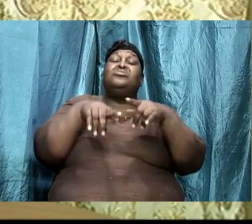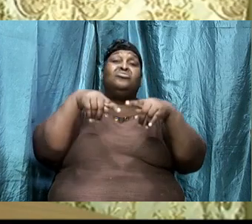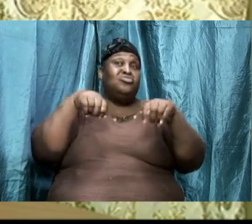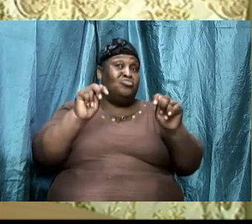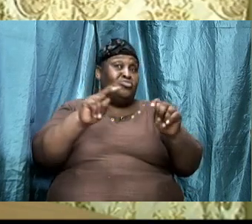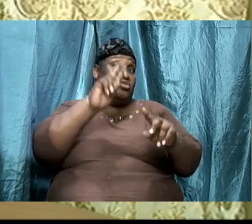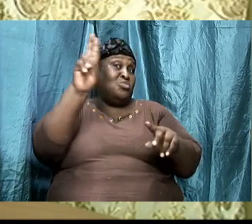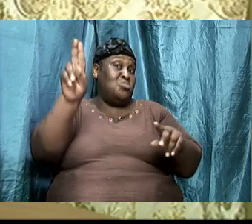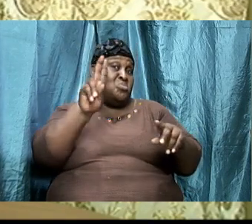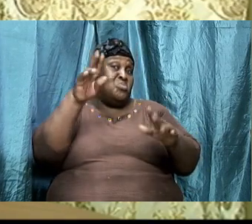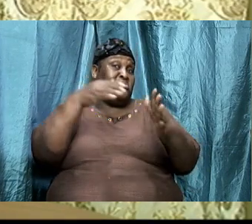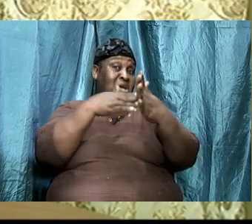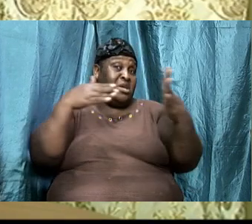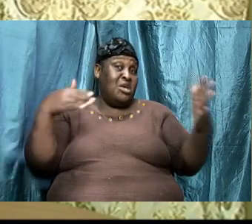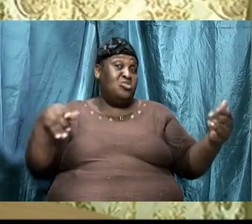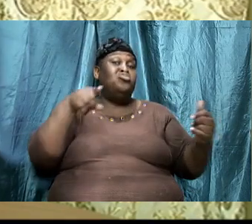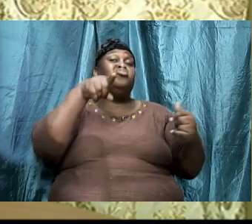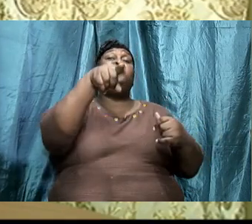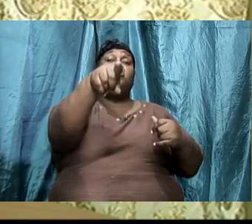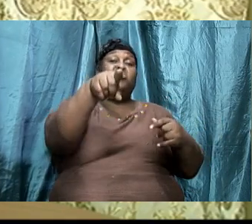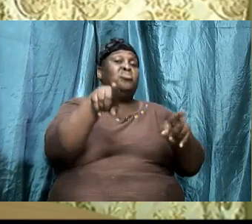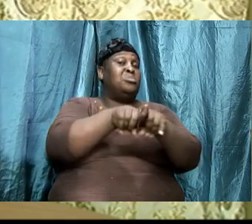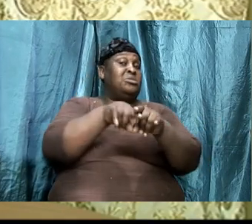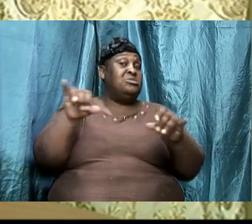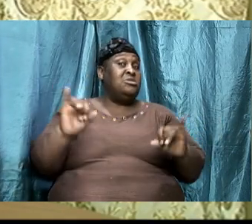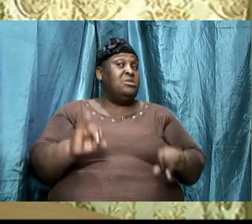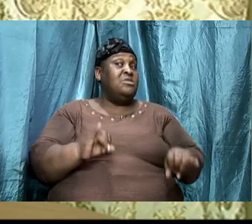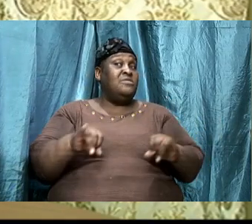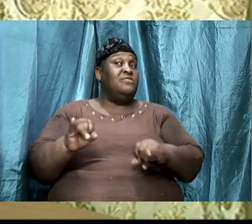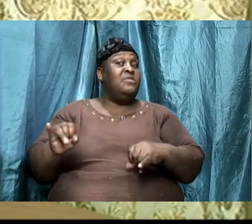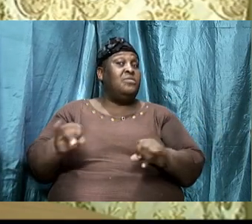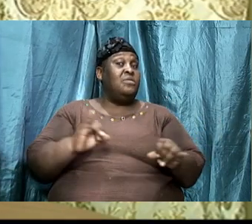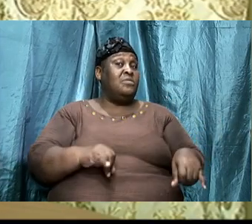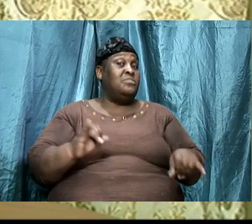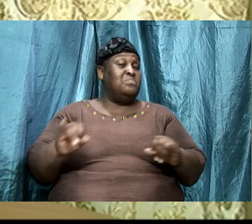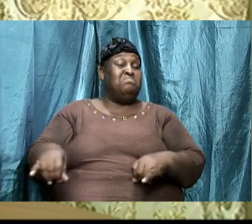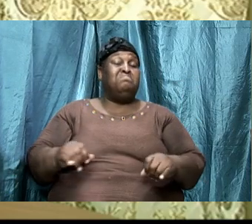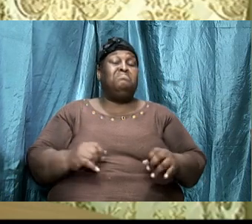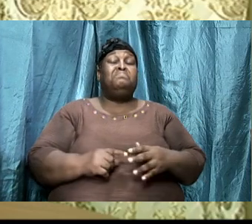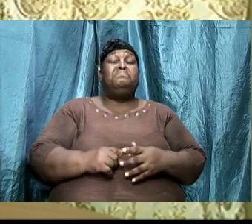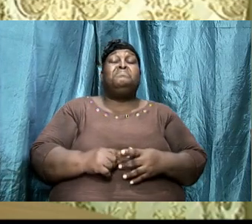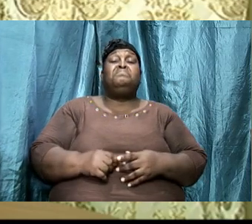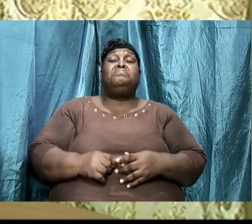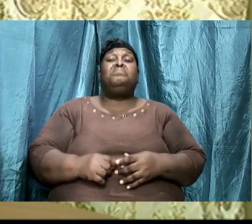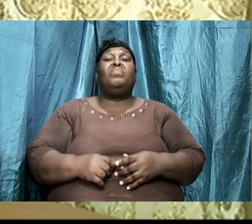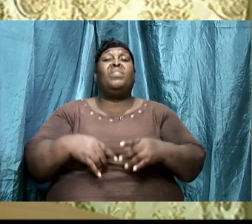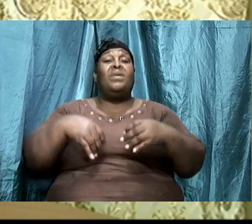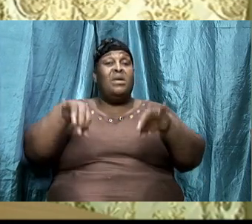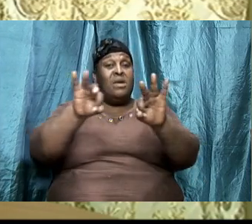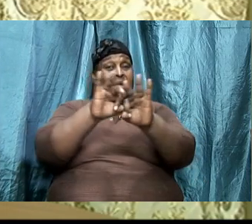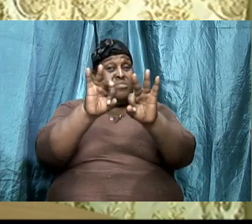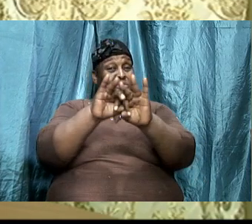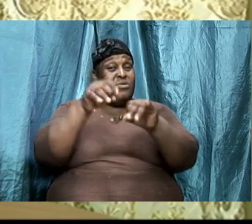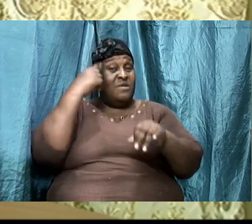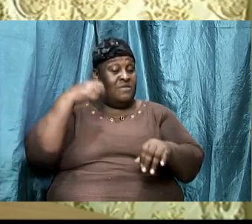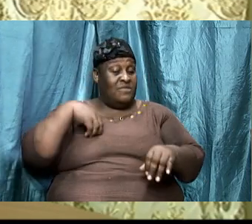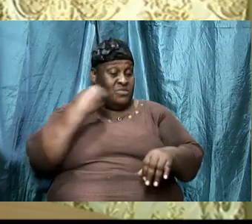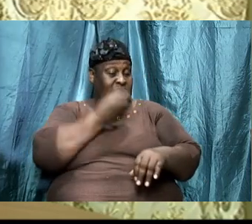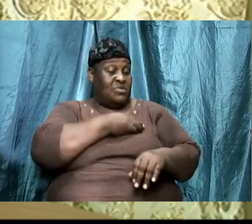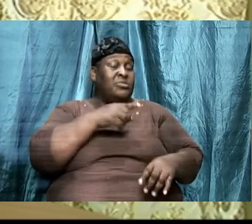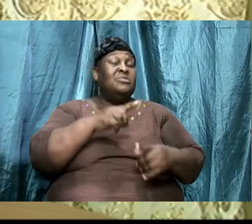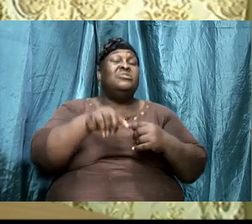against you as an individual. Right? It is, therefore, important for us to understand.